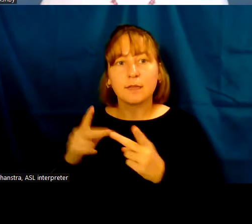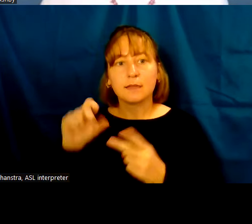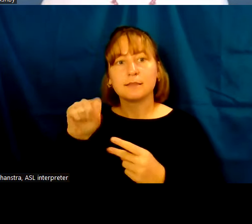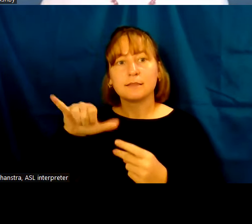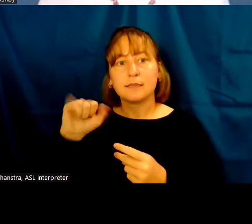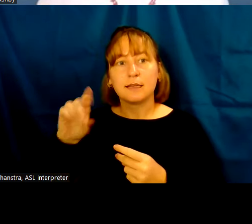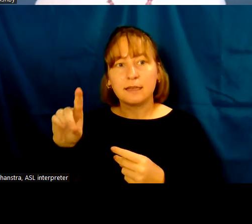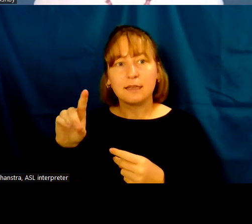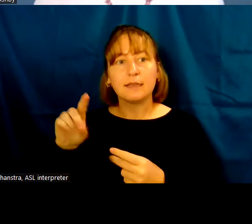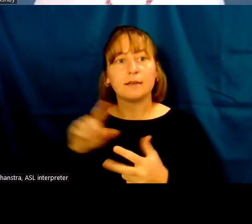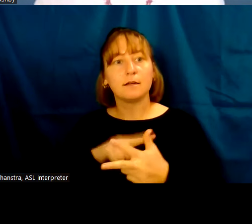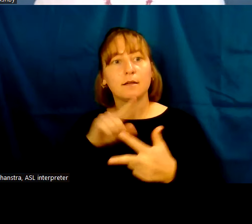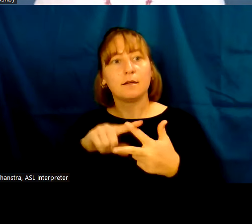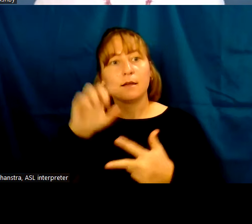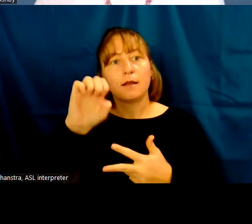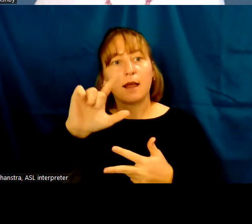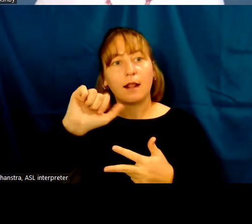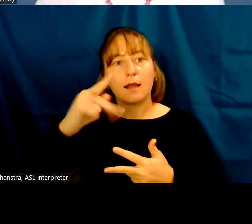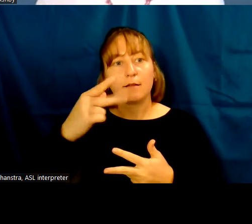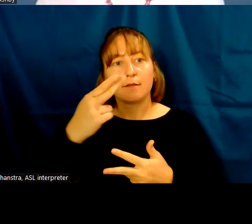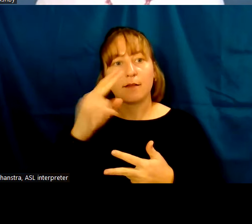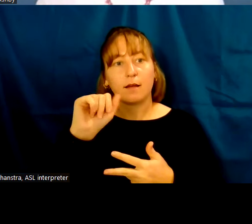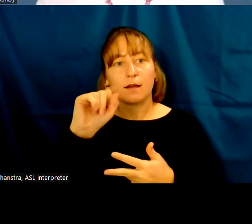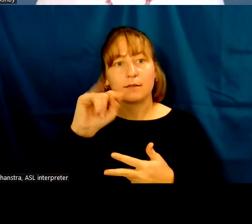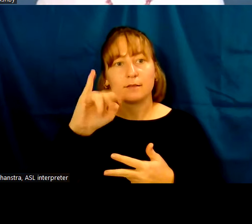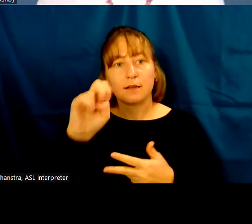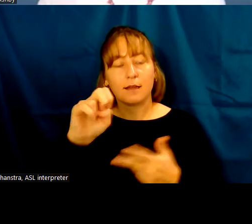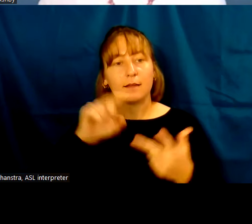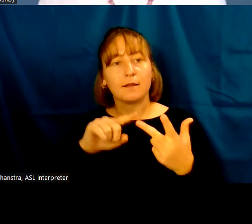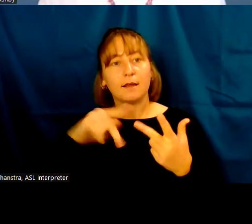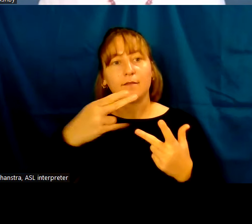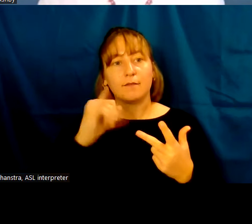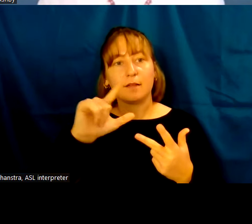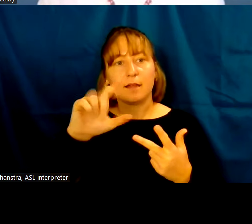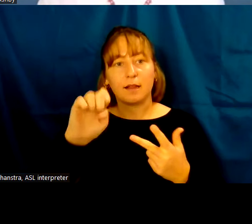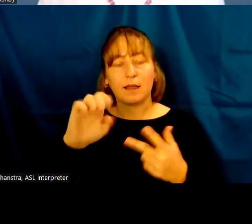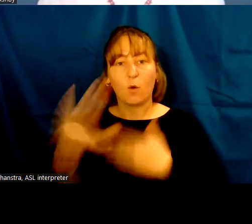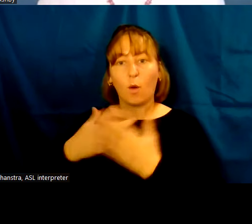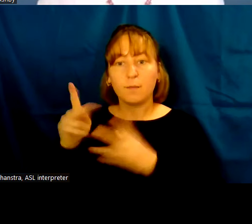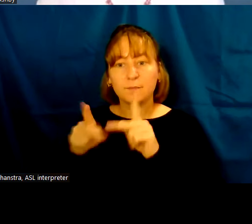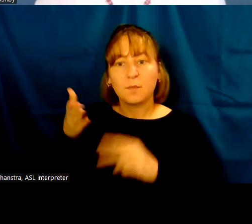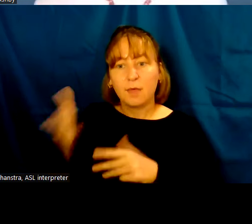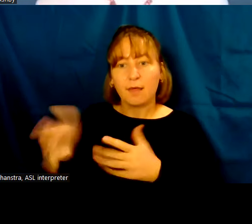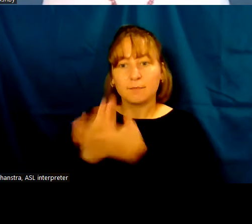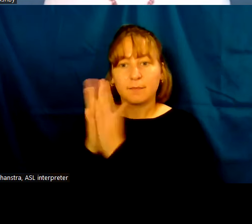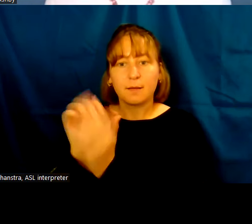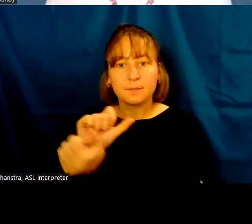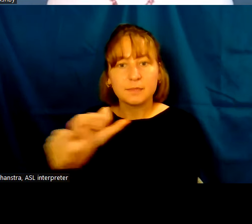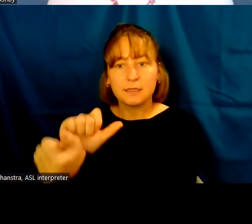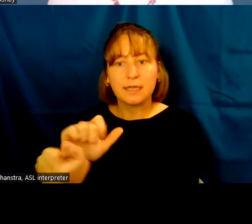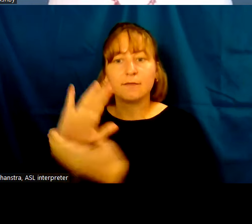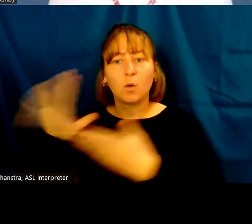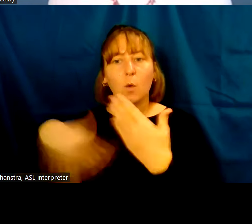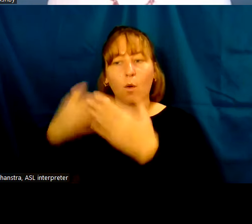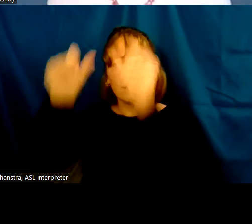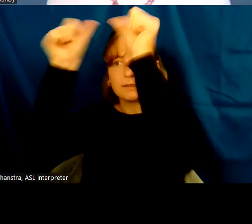Philae, and enslaved the inhabitants and also pulled down the statues of Caesar, led by the